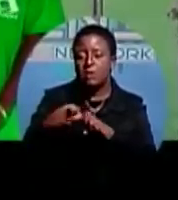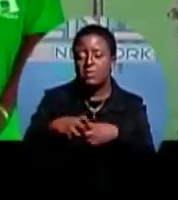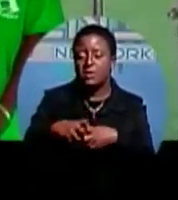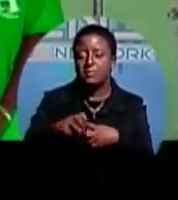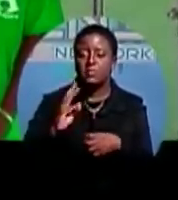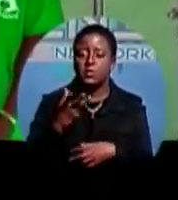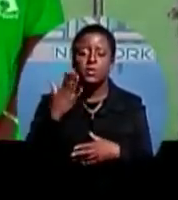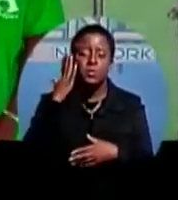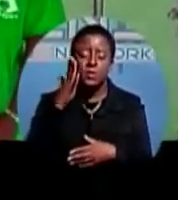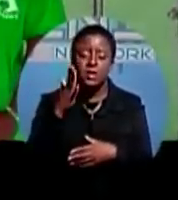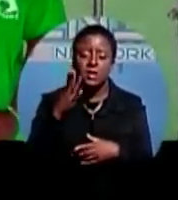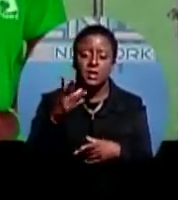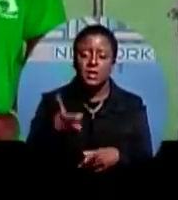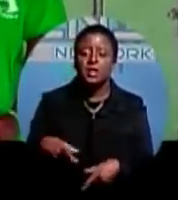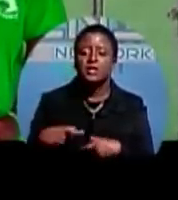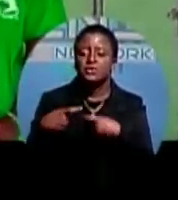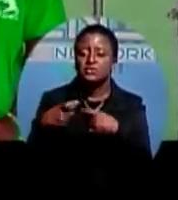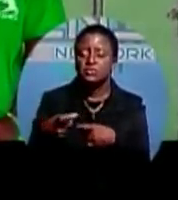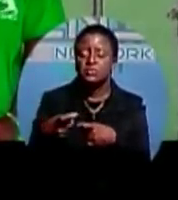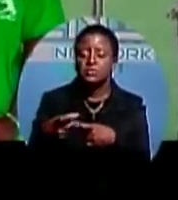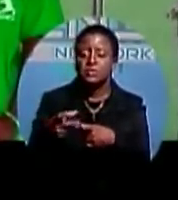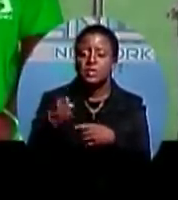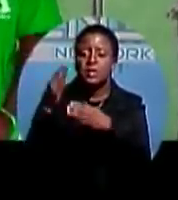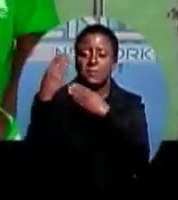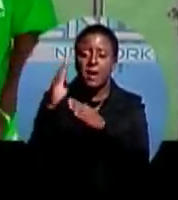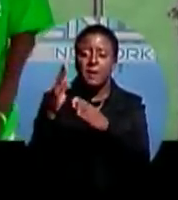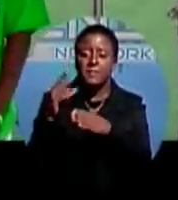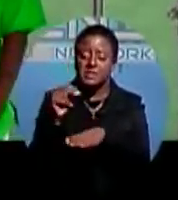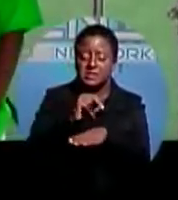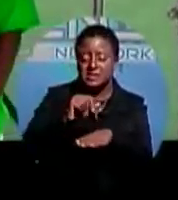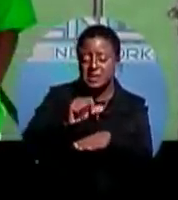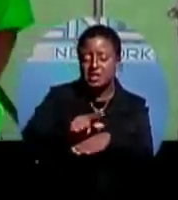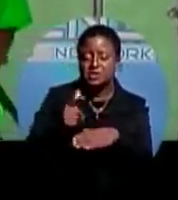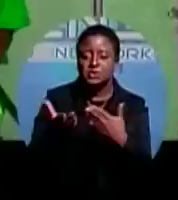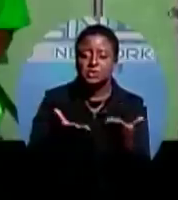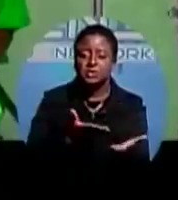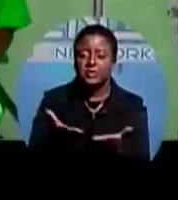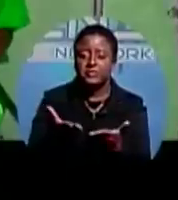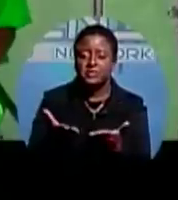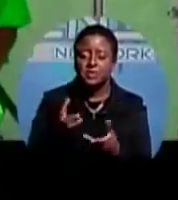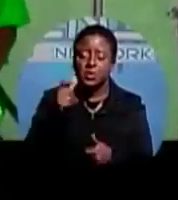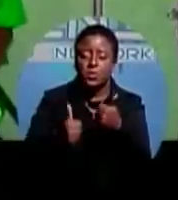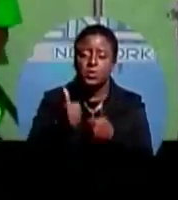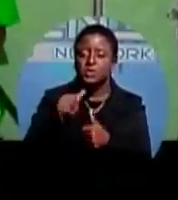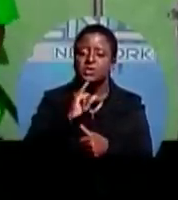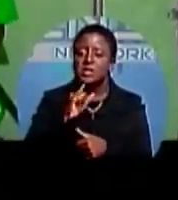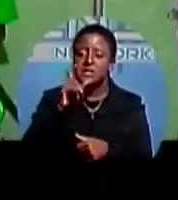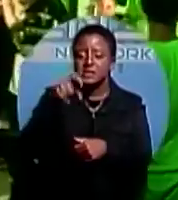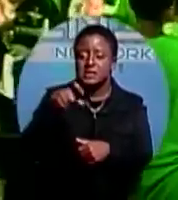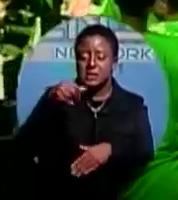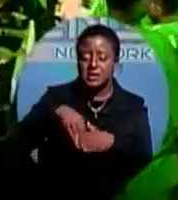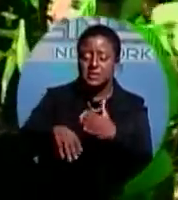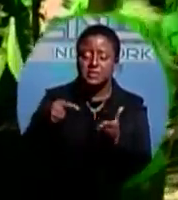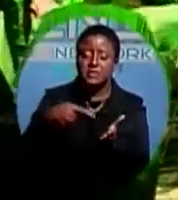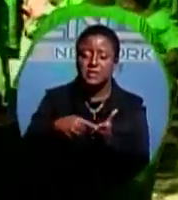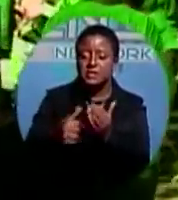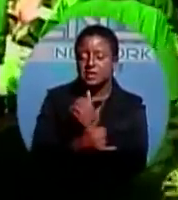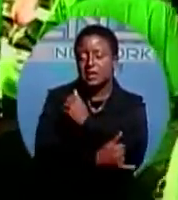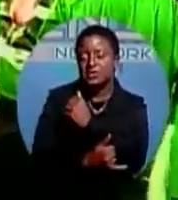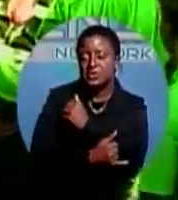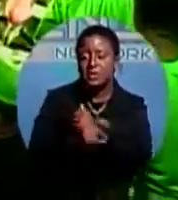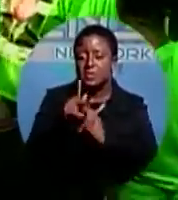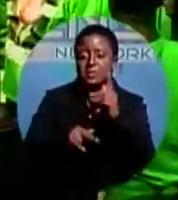National Service, which is desperately needed in this country, where persons